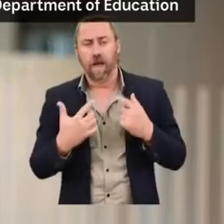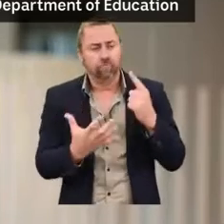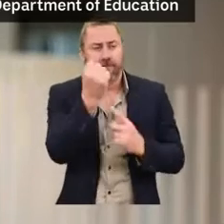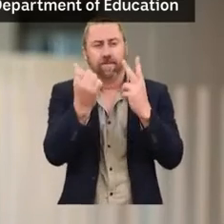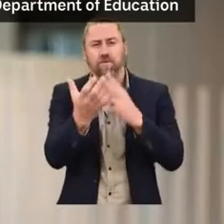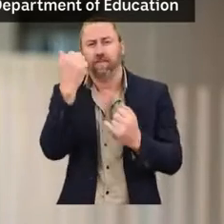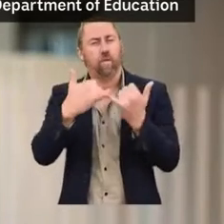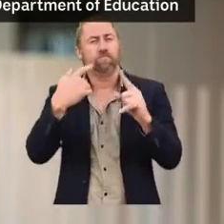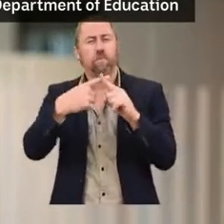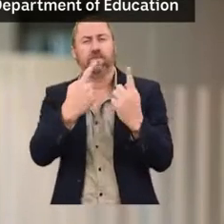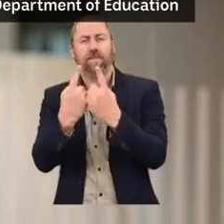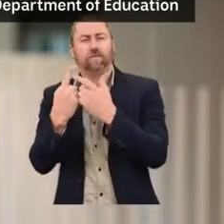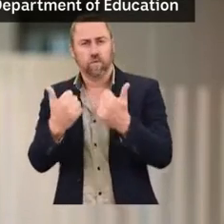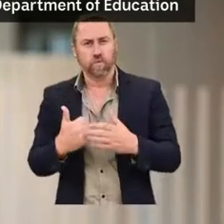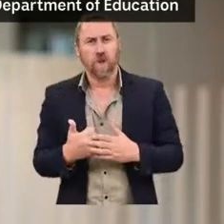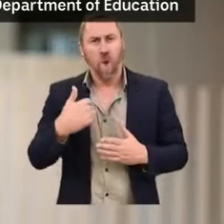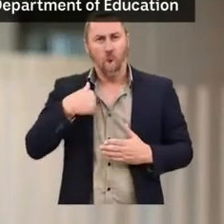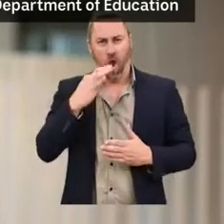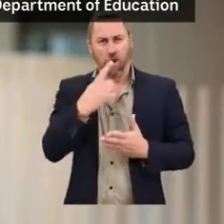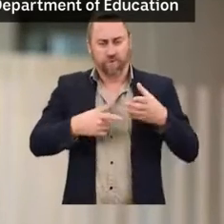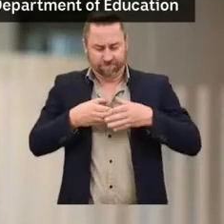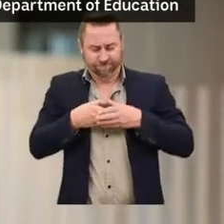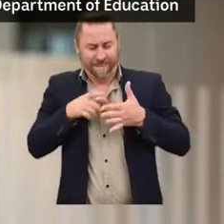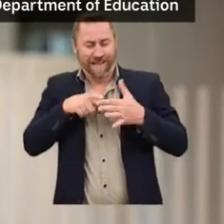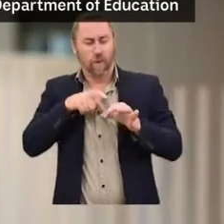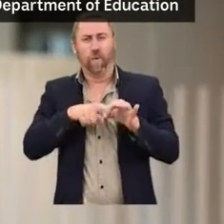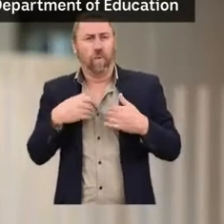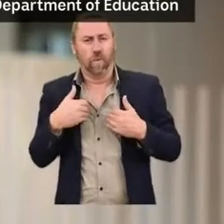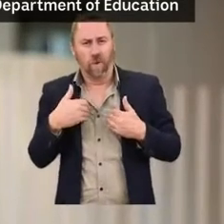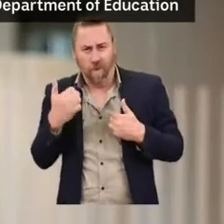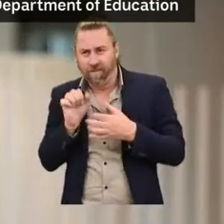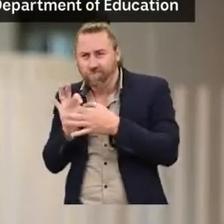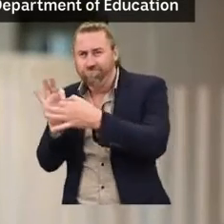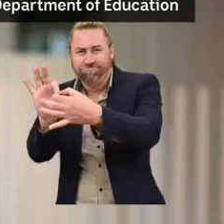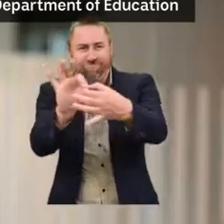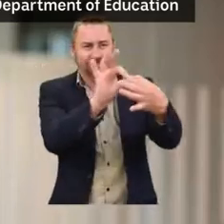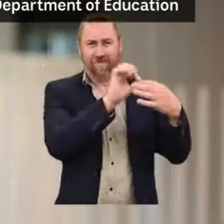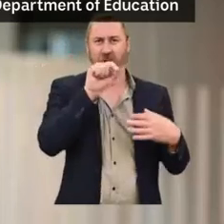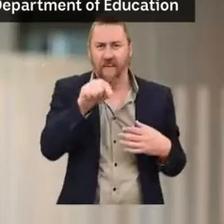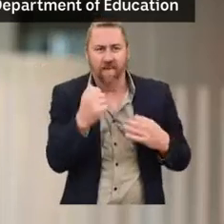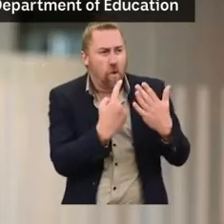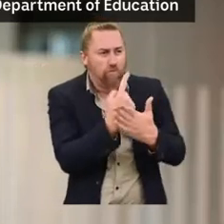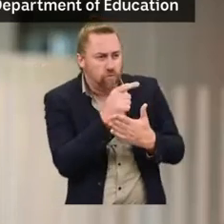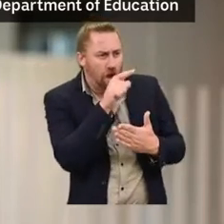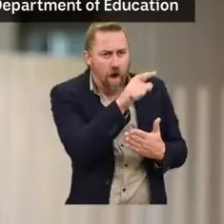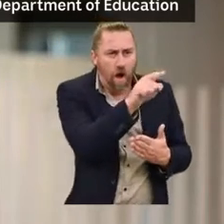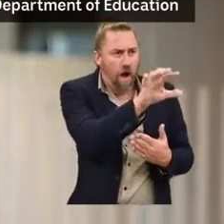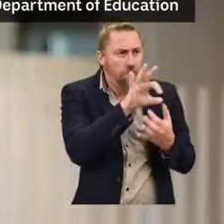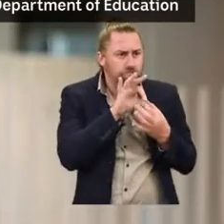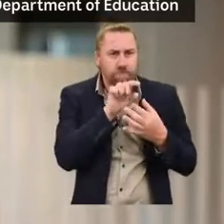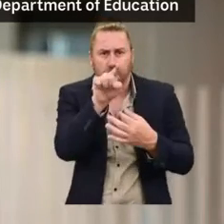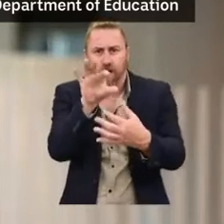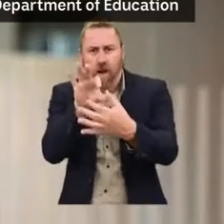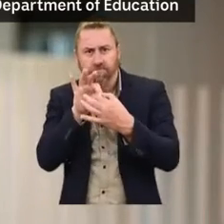result. Our department is not an isolated island, we are all part of a broader system so looking for opportunities to benefit